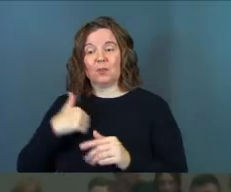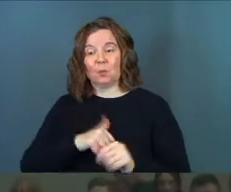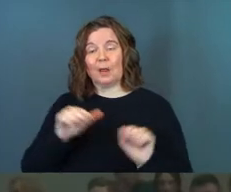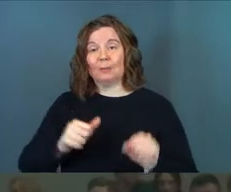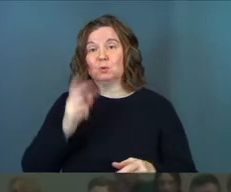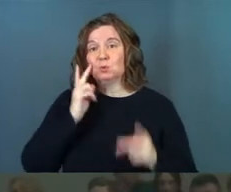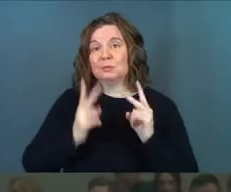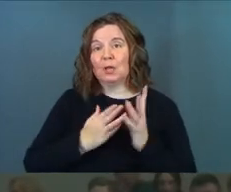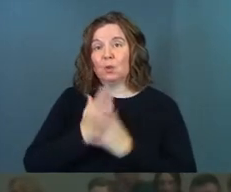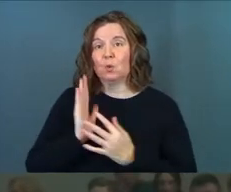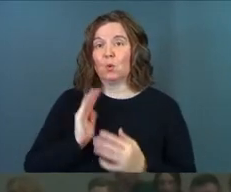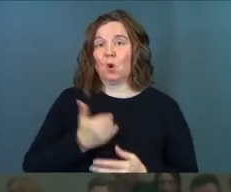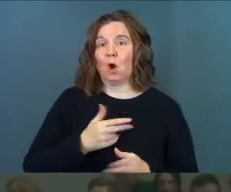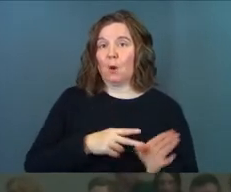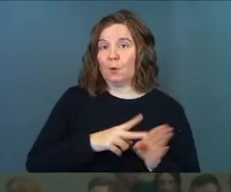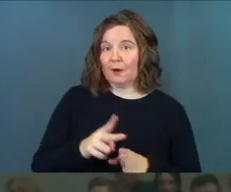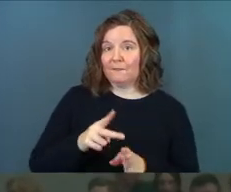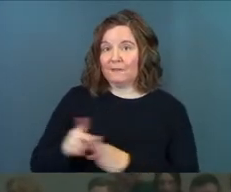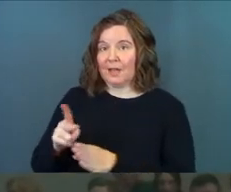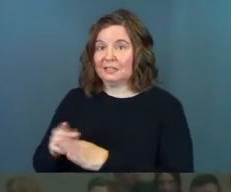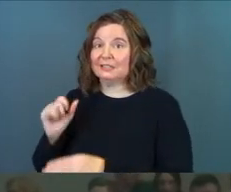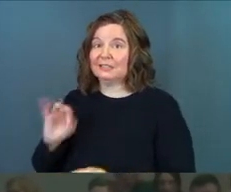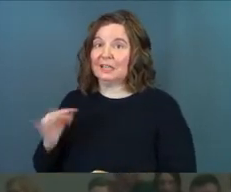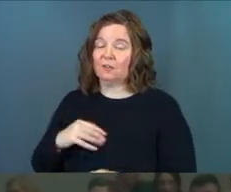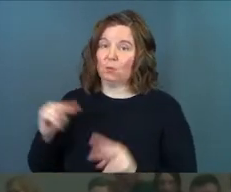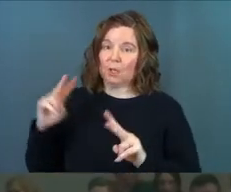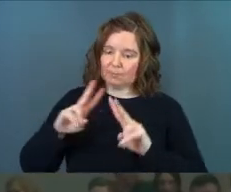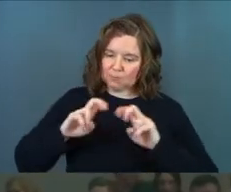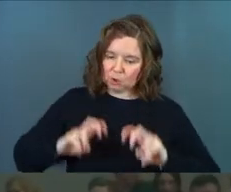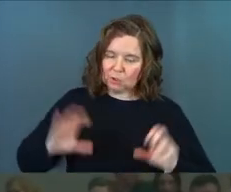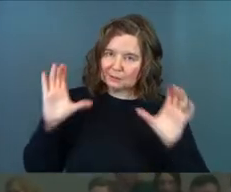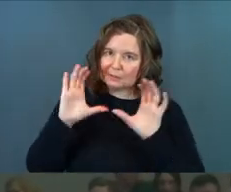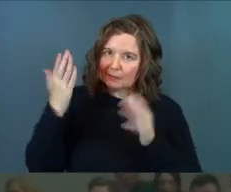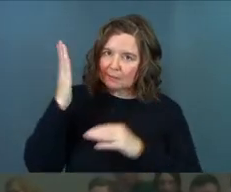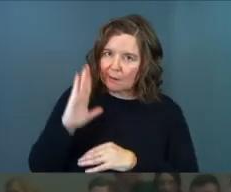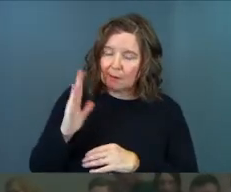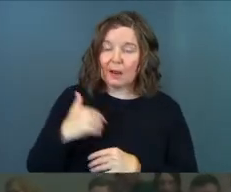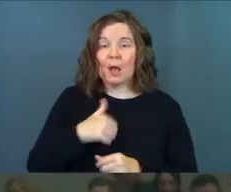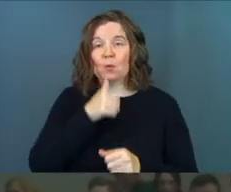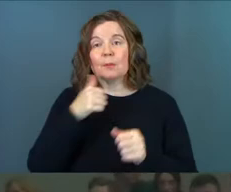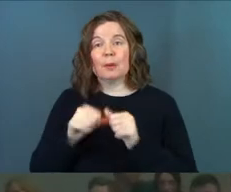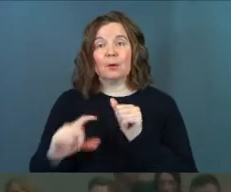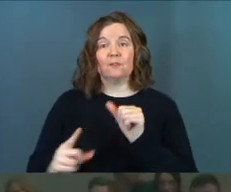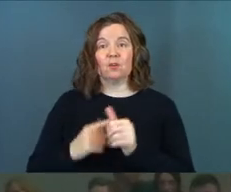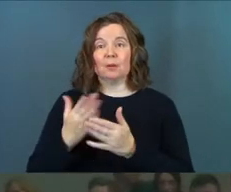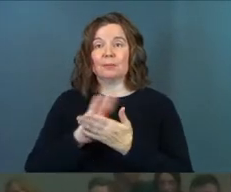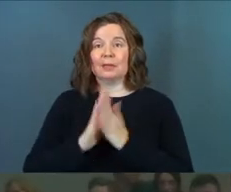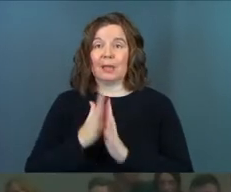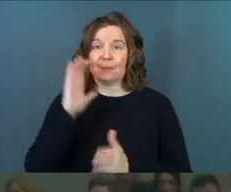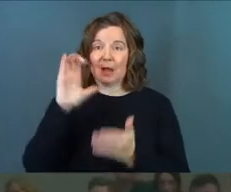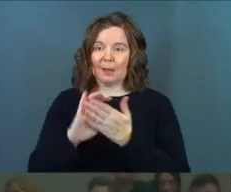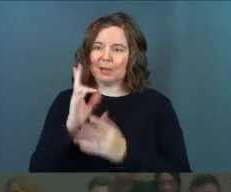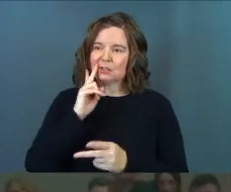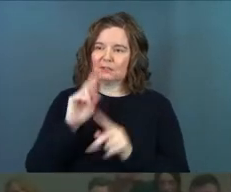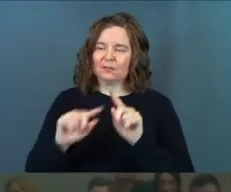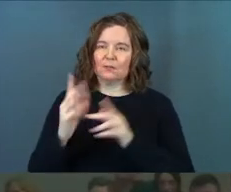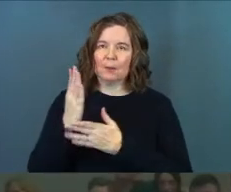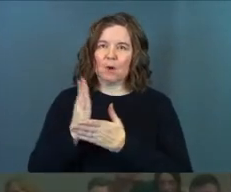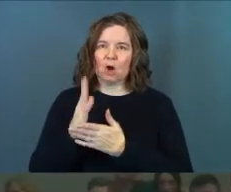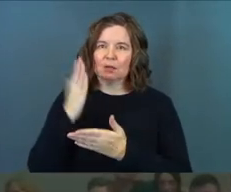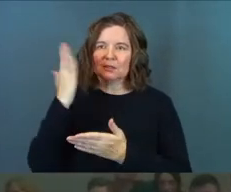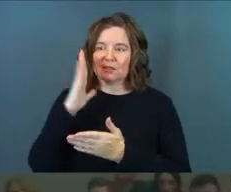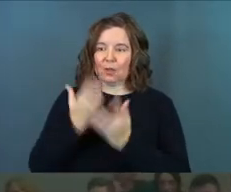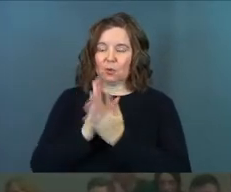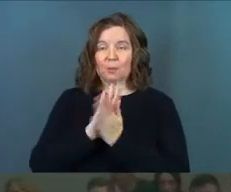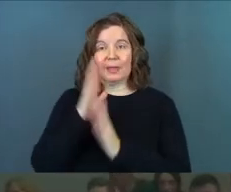we're able to see through our professions if we look and seek God in that. I remember when I first became a husband, I saw different parts of God